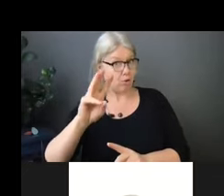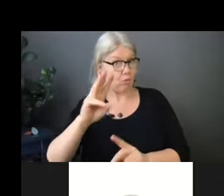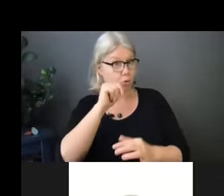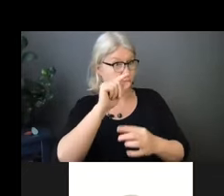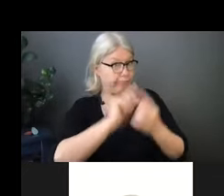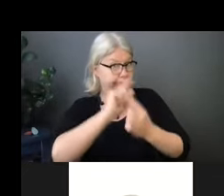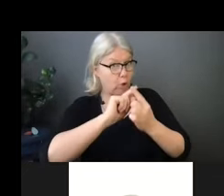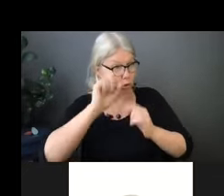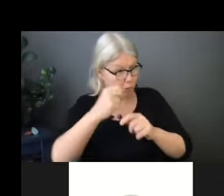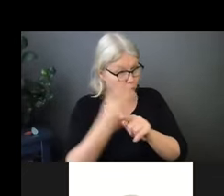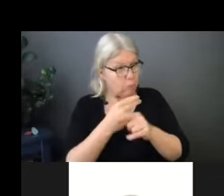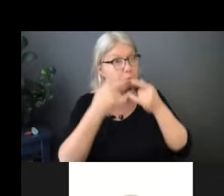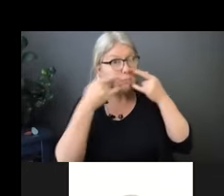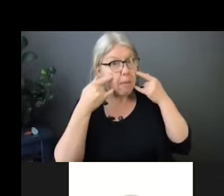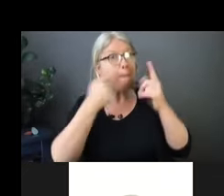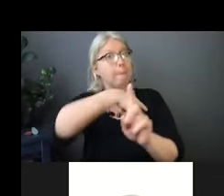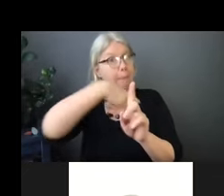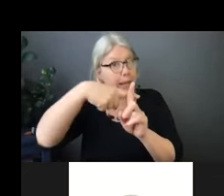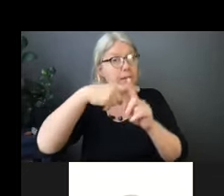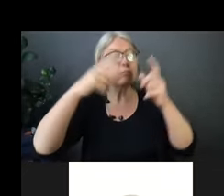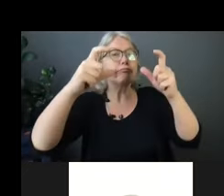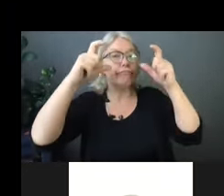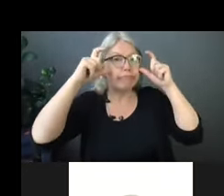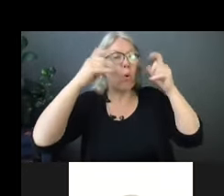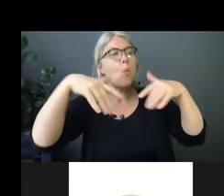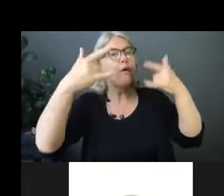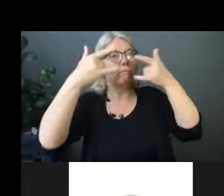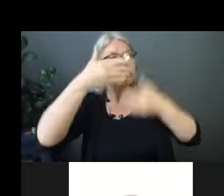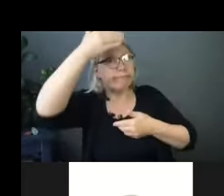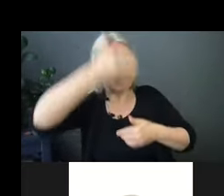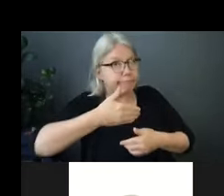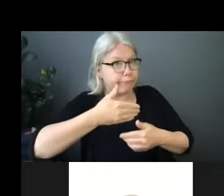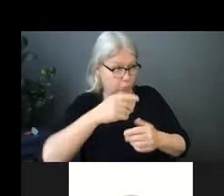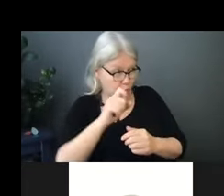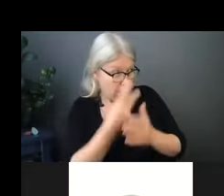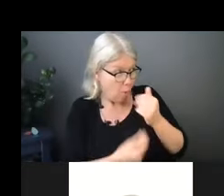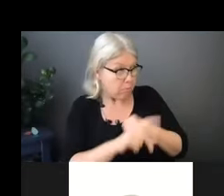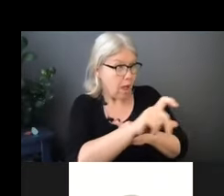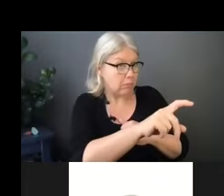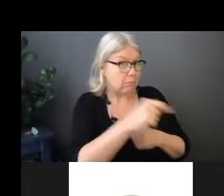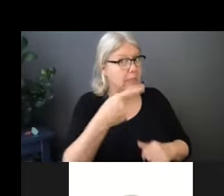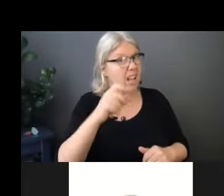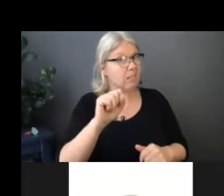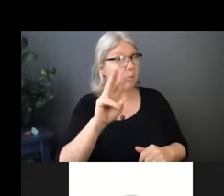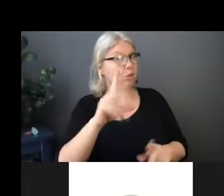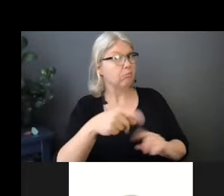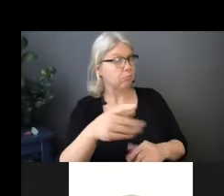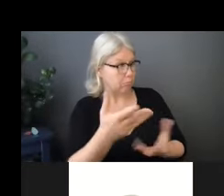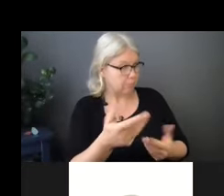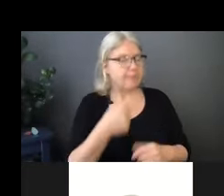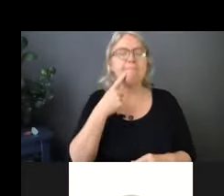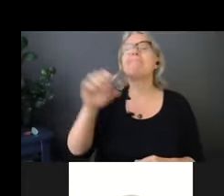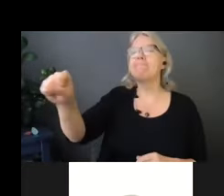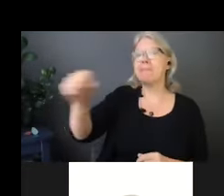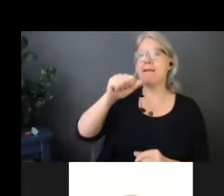masks? So what a face shield, uh, does is it helps to increase the